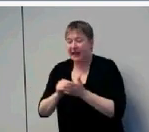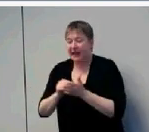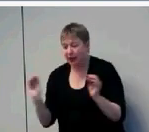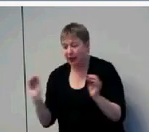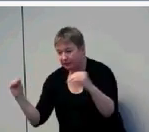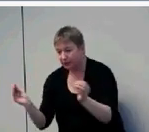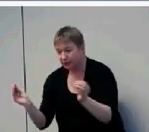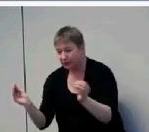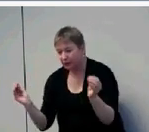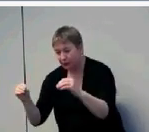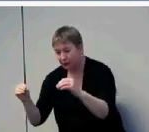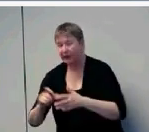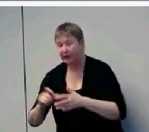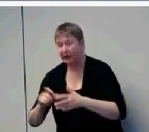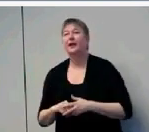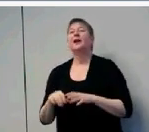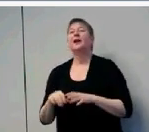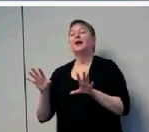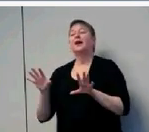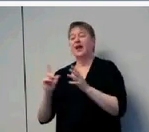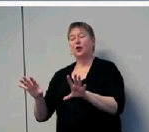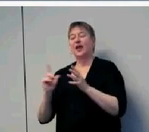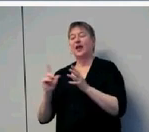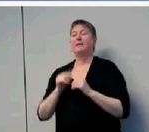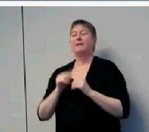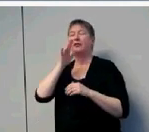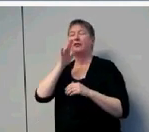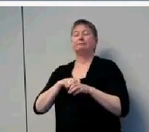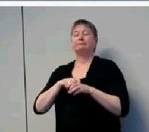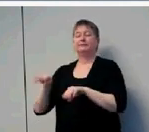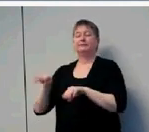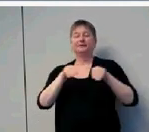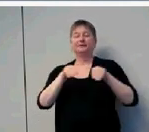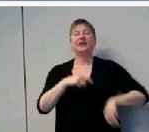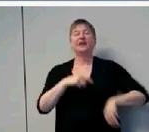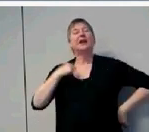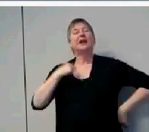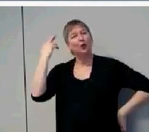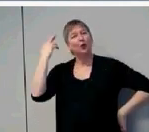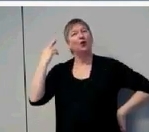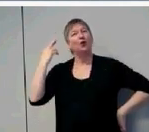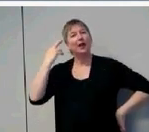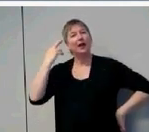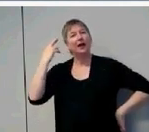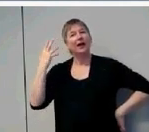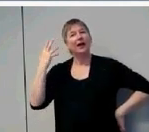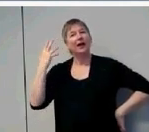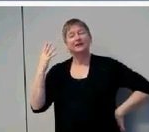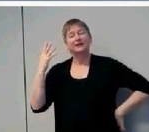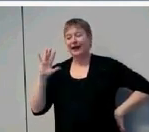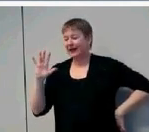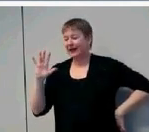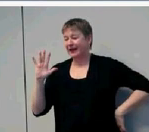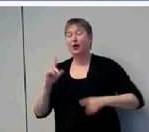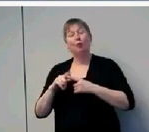decided to give the hearing aid a rest for a short period. And I actually believe that was a good parenting decision in